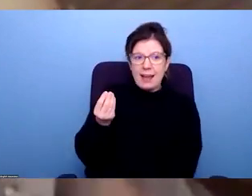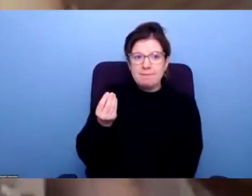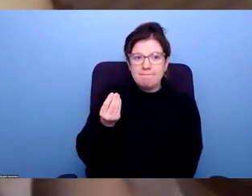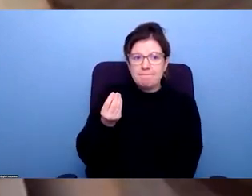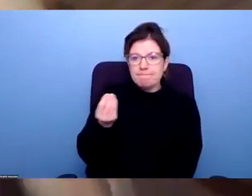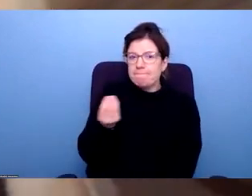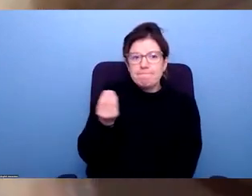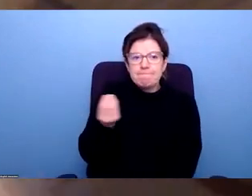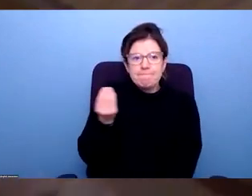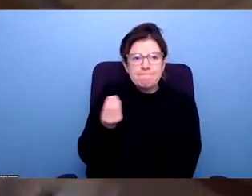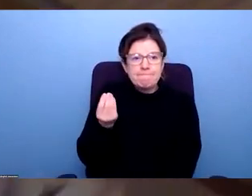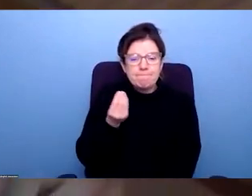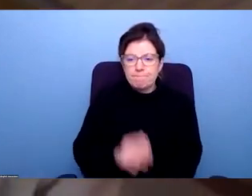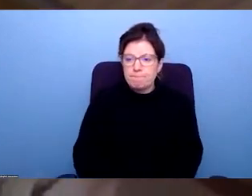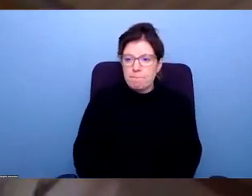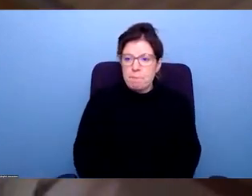a bit better, think.